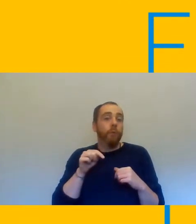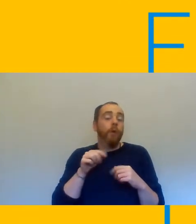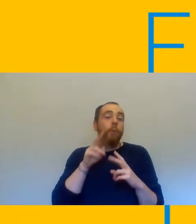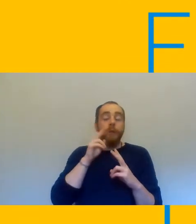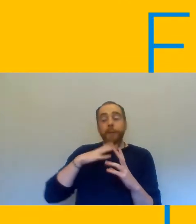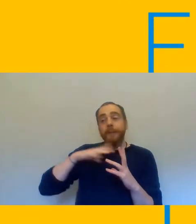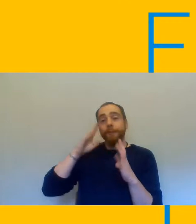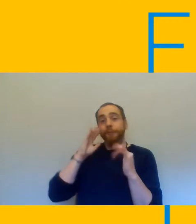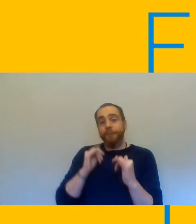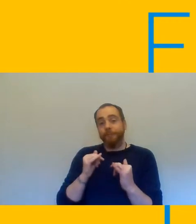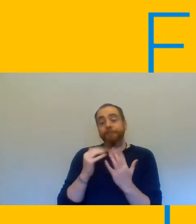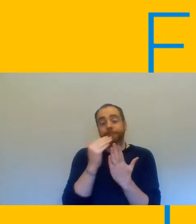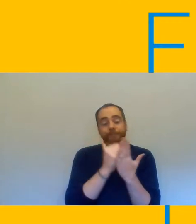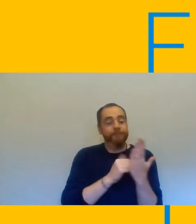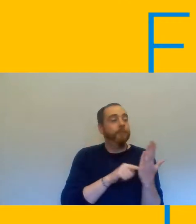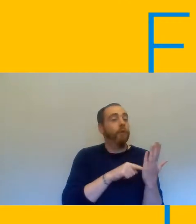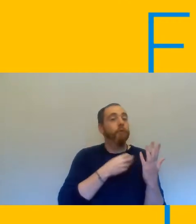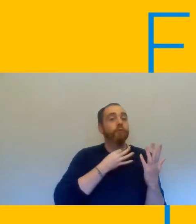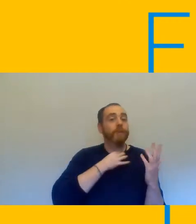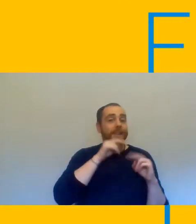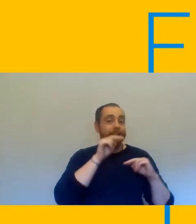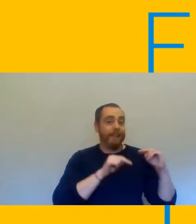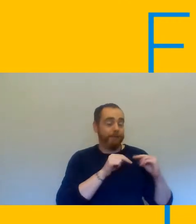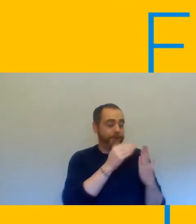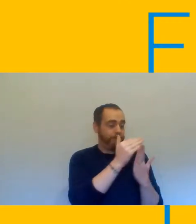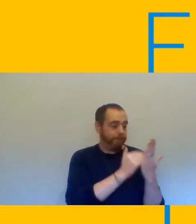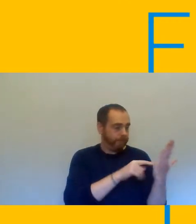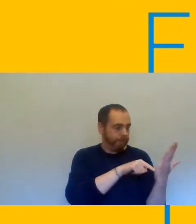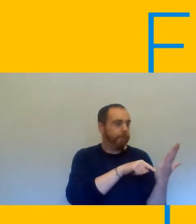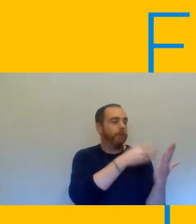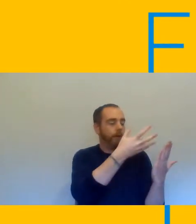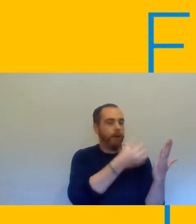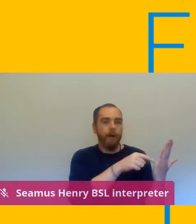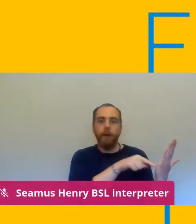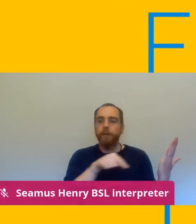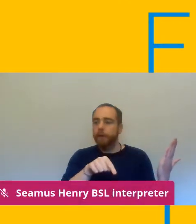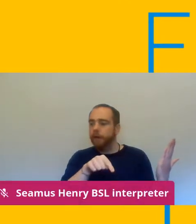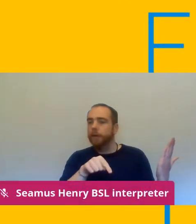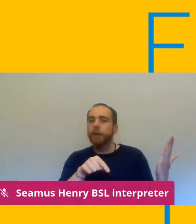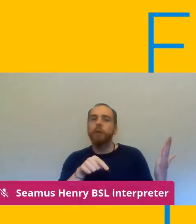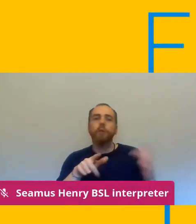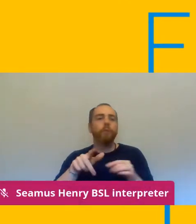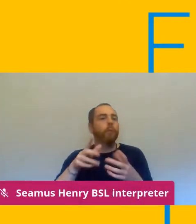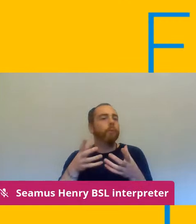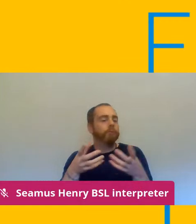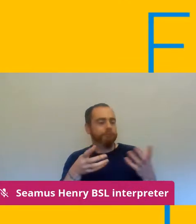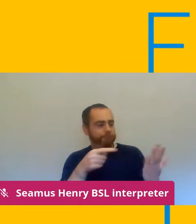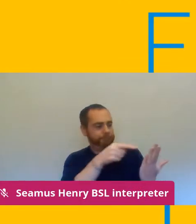upon how well they're able to manage transmission within their workplaces and the local communities